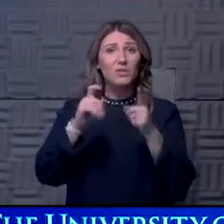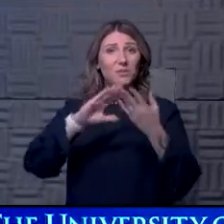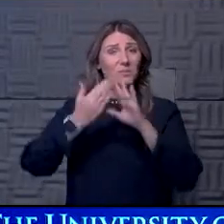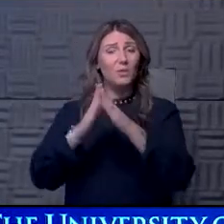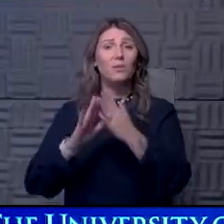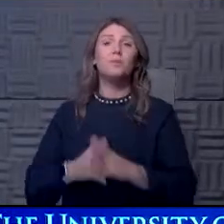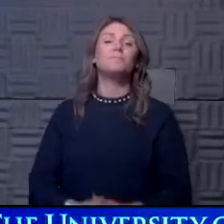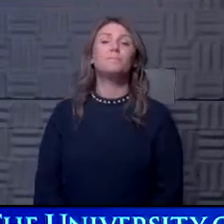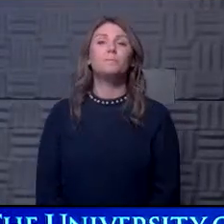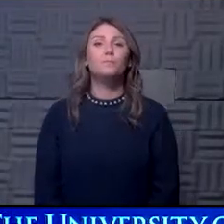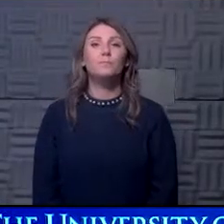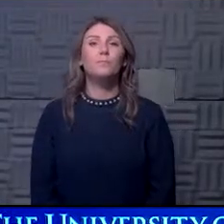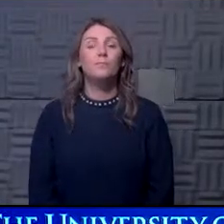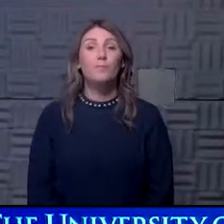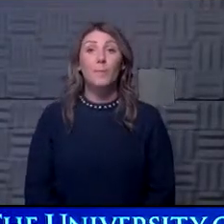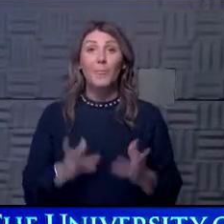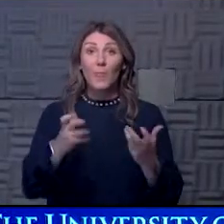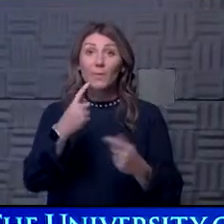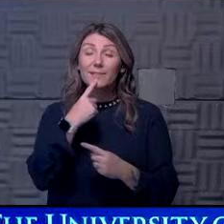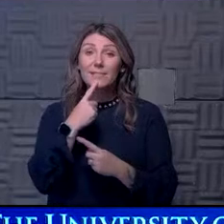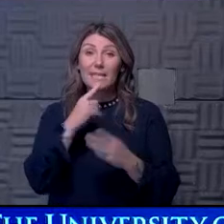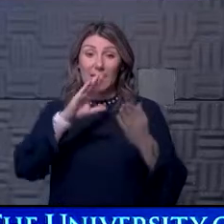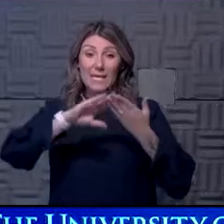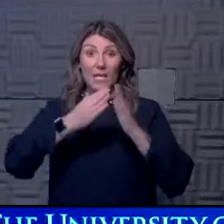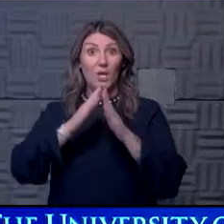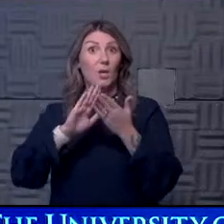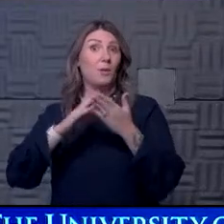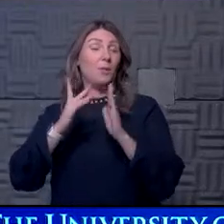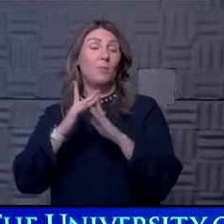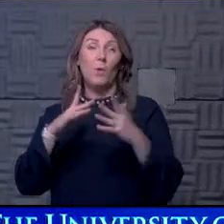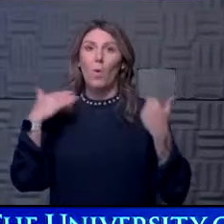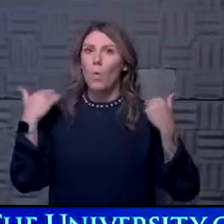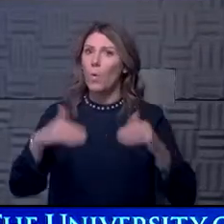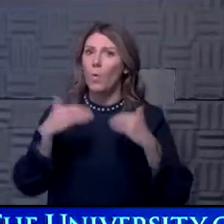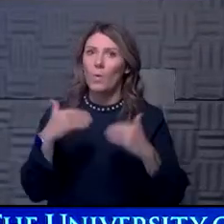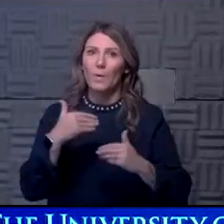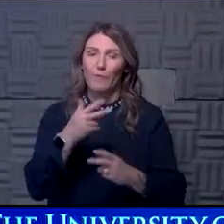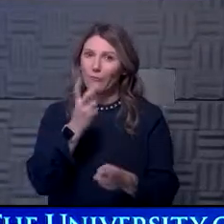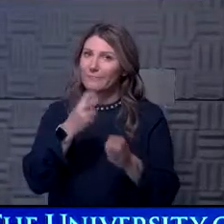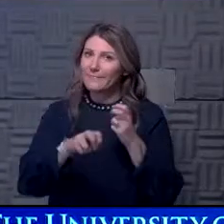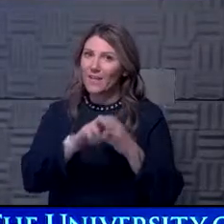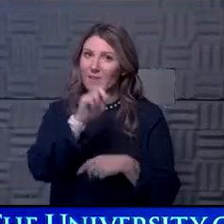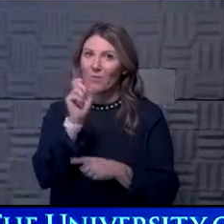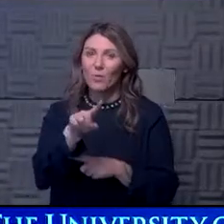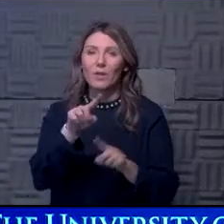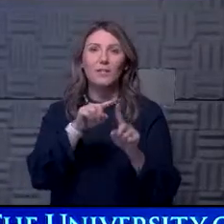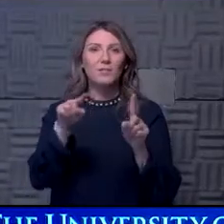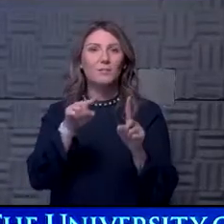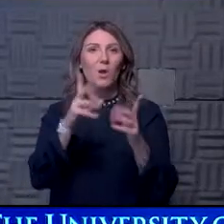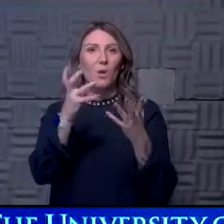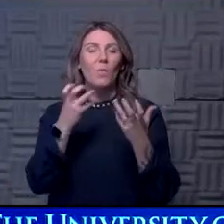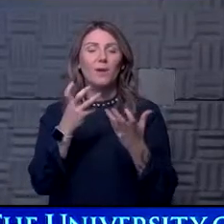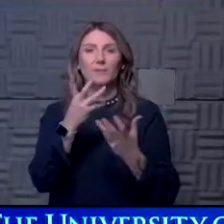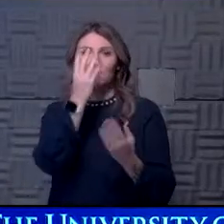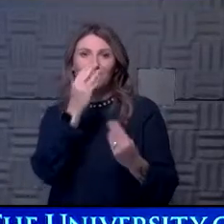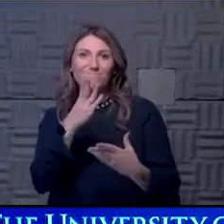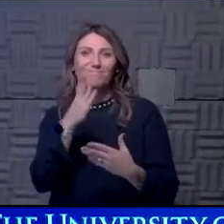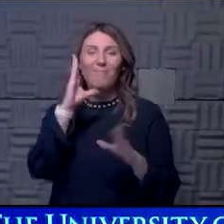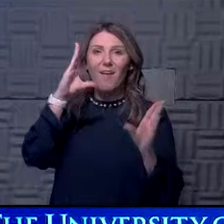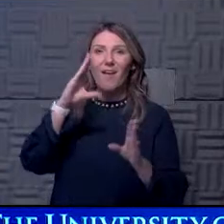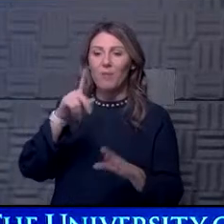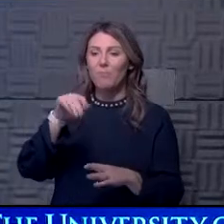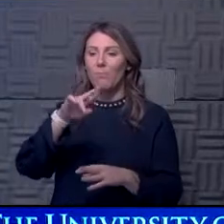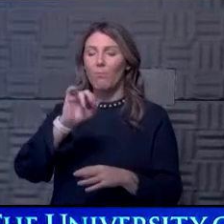community questions? Yeah, I will just say our community is on fire and they got some hard questions. But first a shout out to Paul Snyder, who